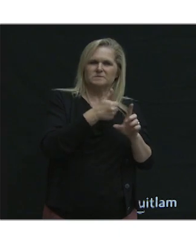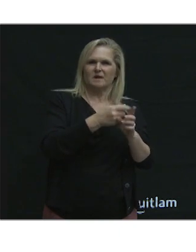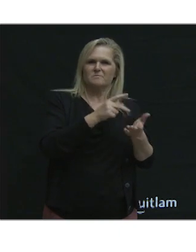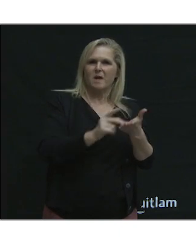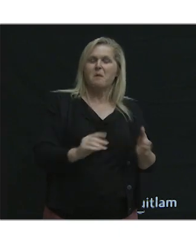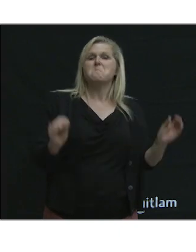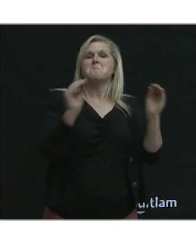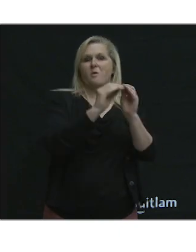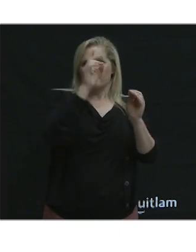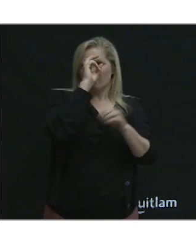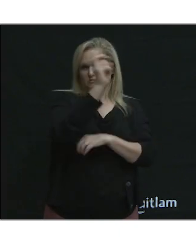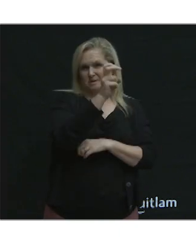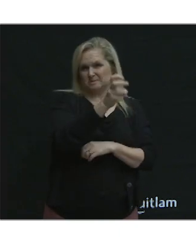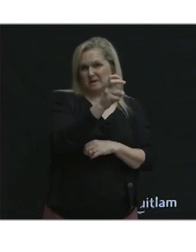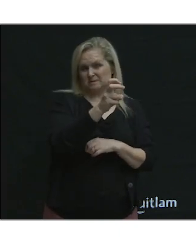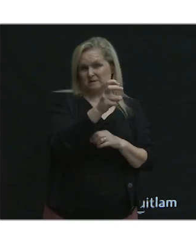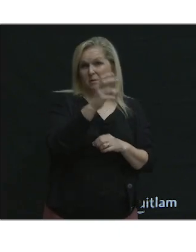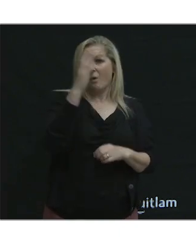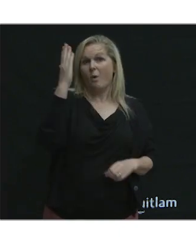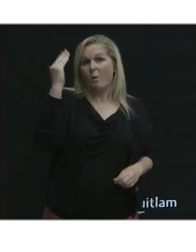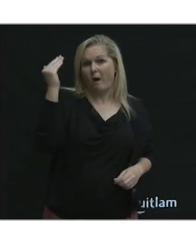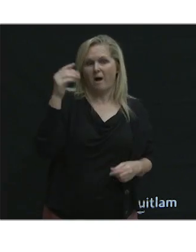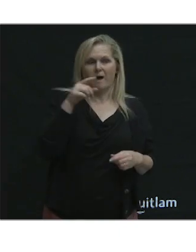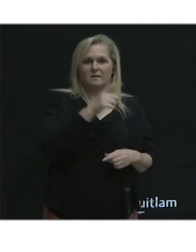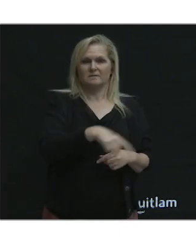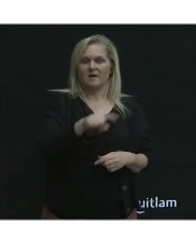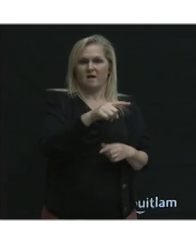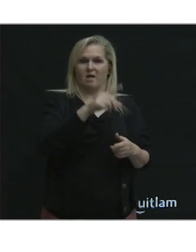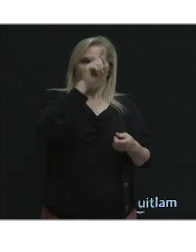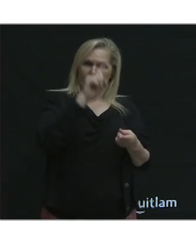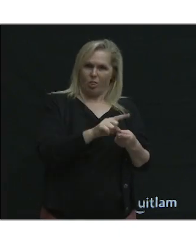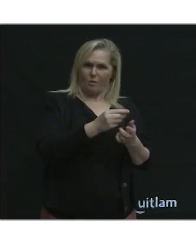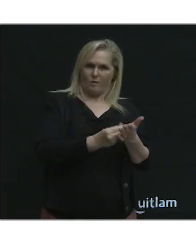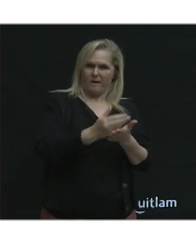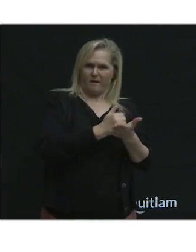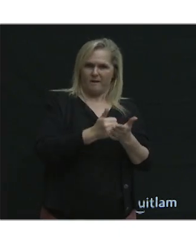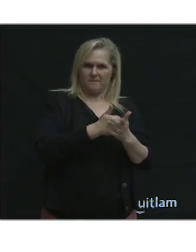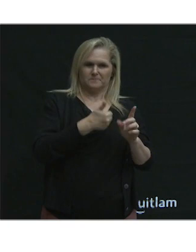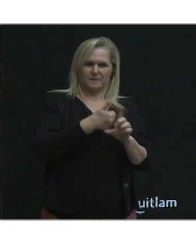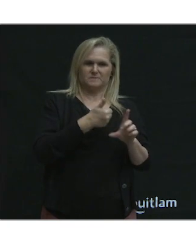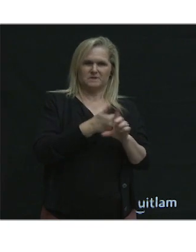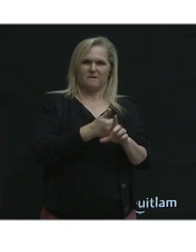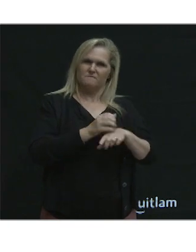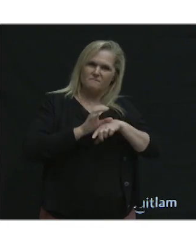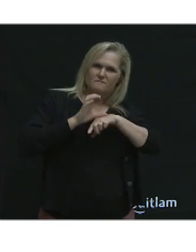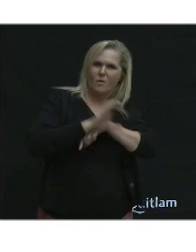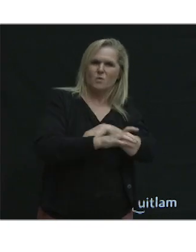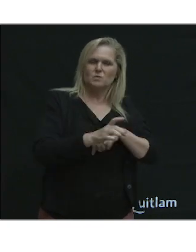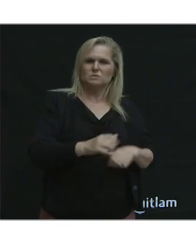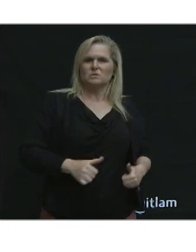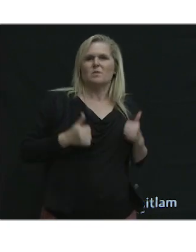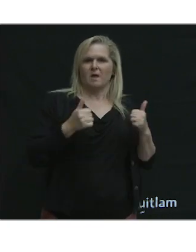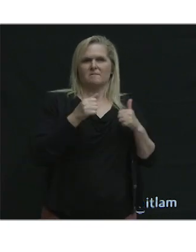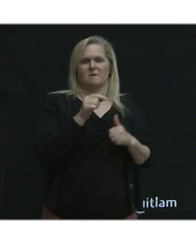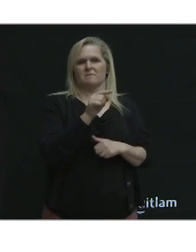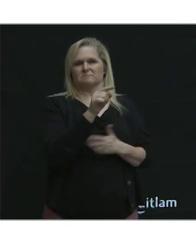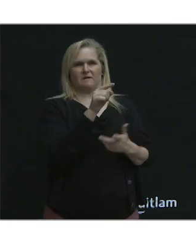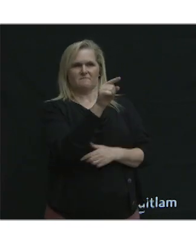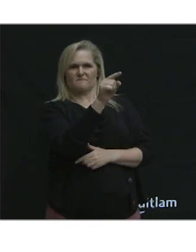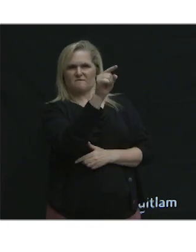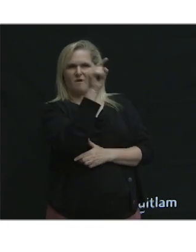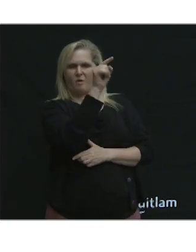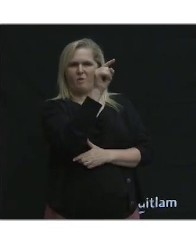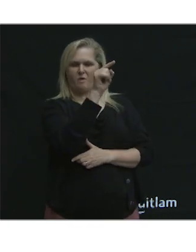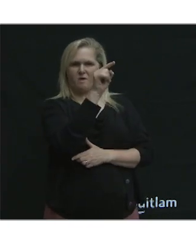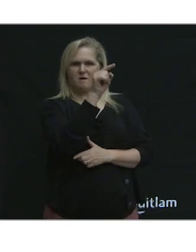transportation. For one, people who are low income are forced to live in the outskirts where